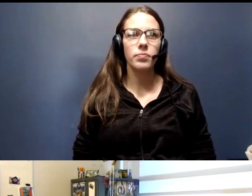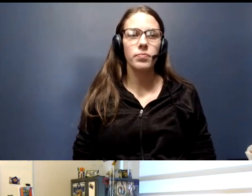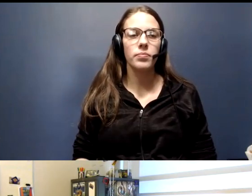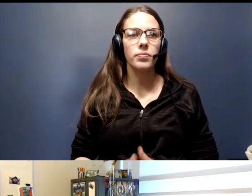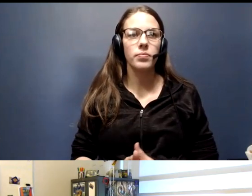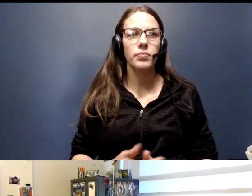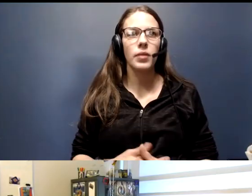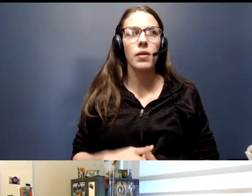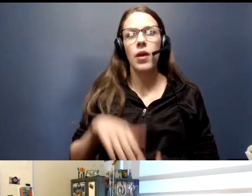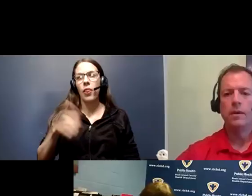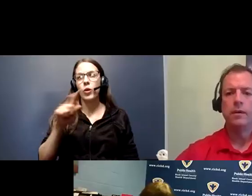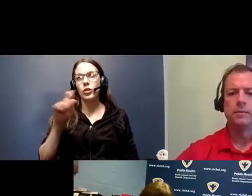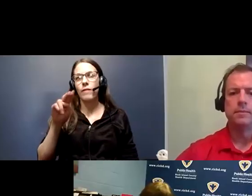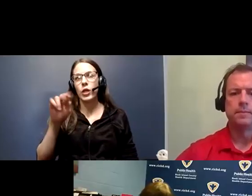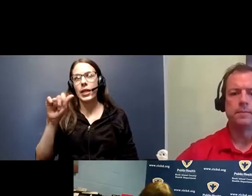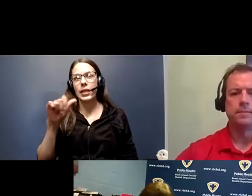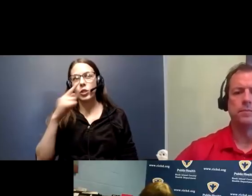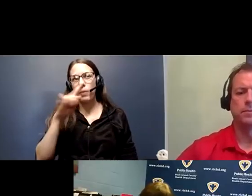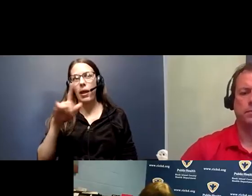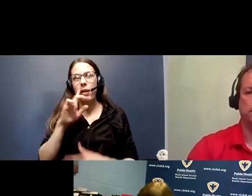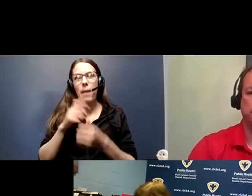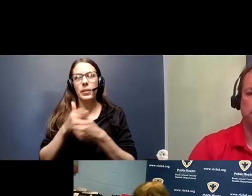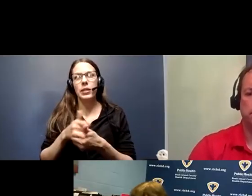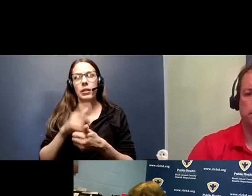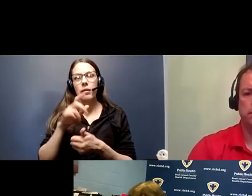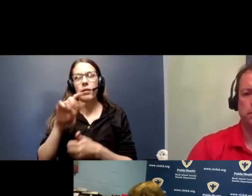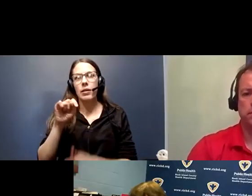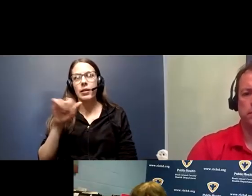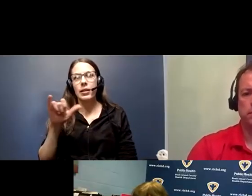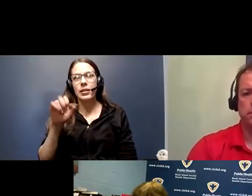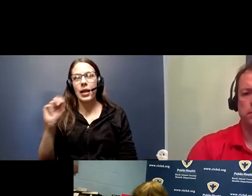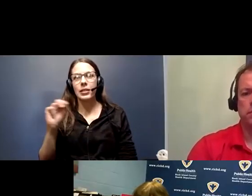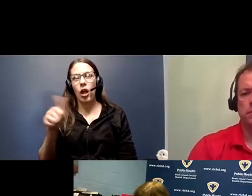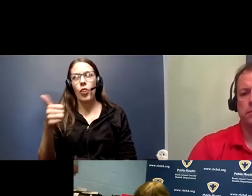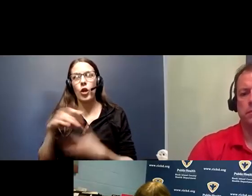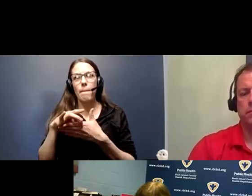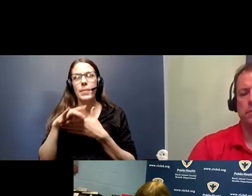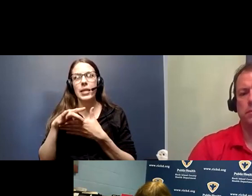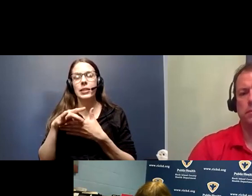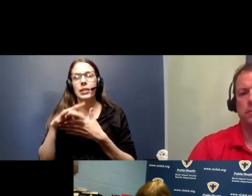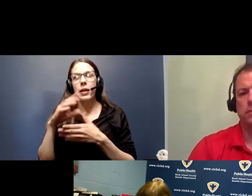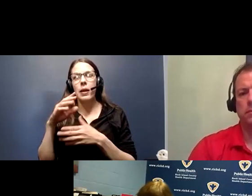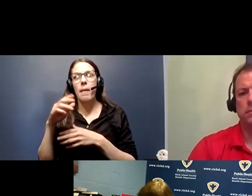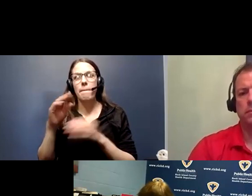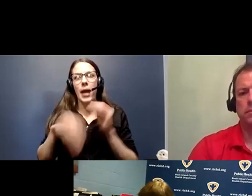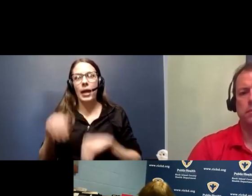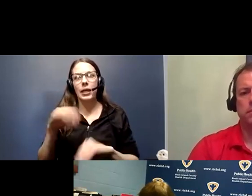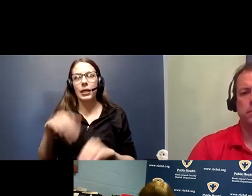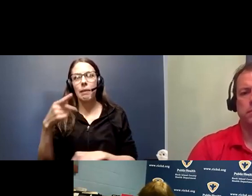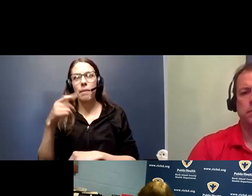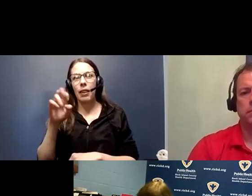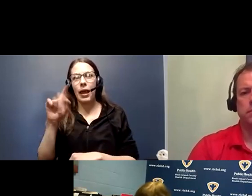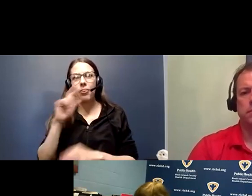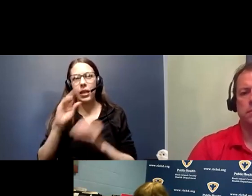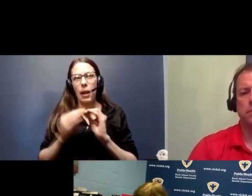Another question for you, Nita. Could you please update us on the Tyson and other meatpacking plant numbers? Any public information that you have on that?